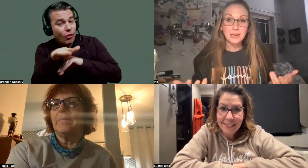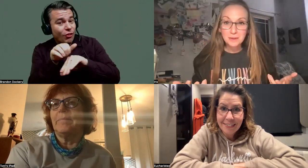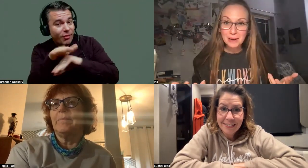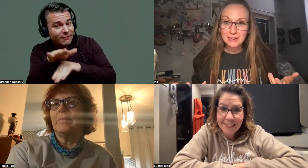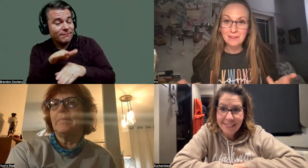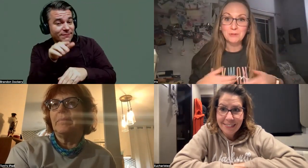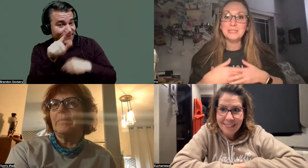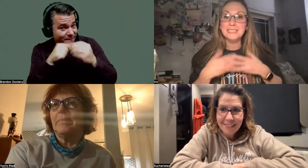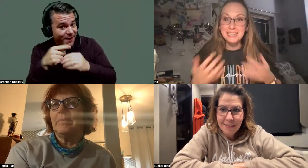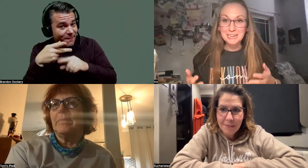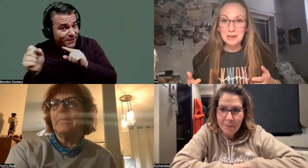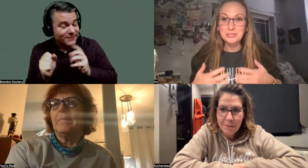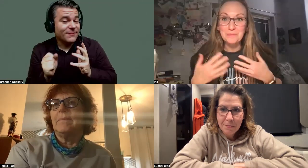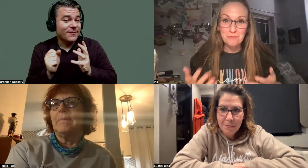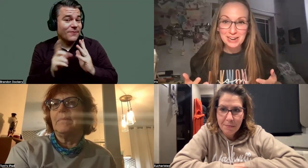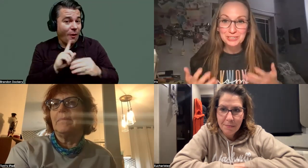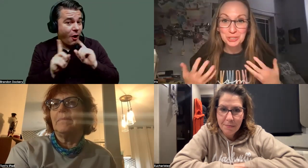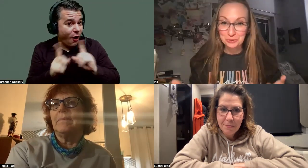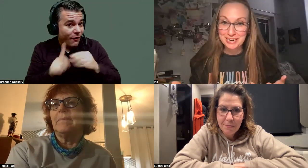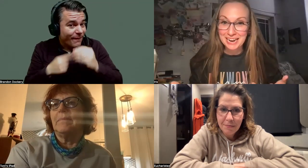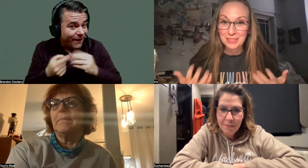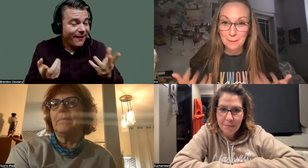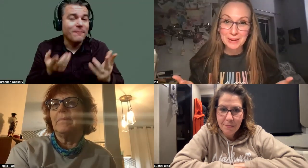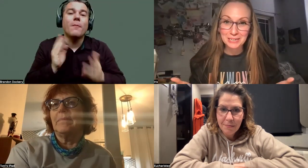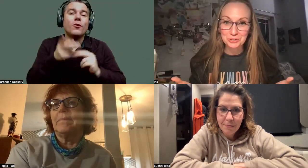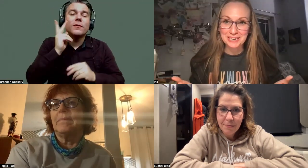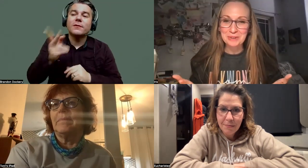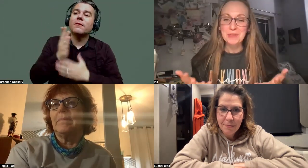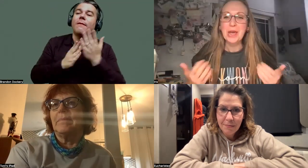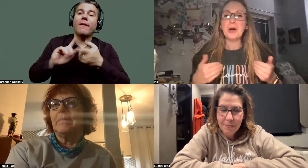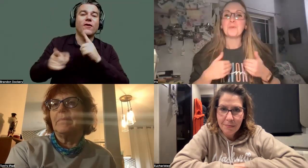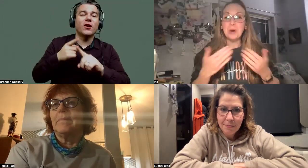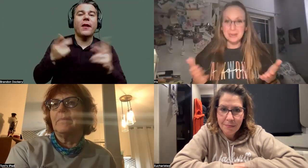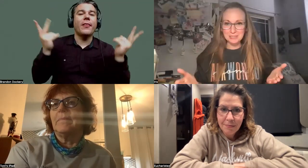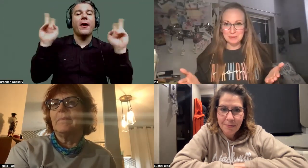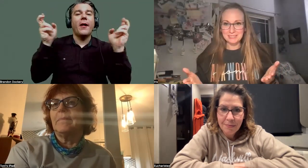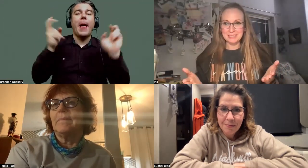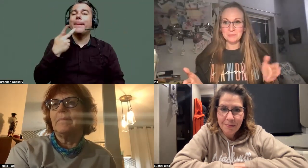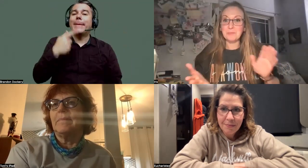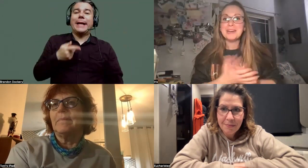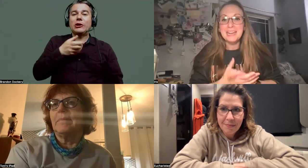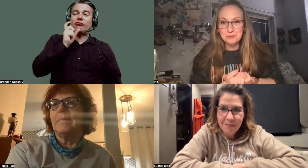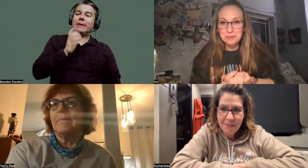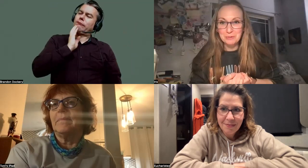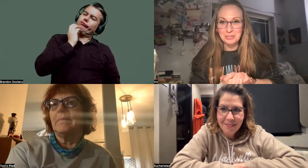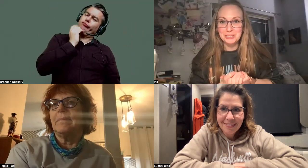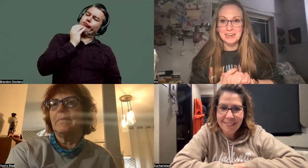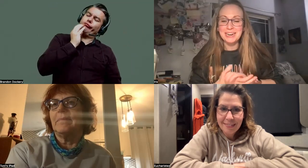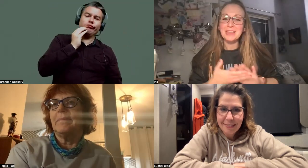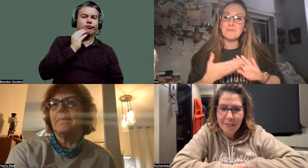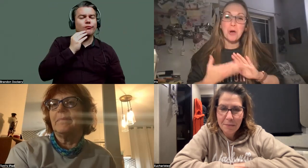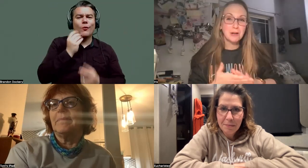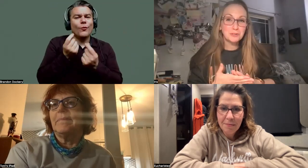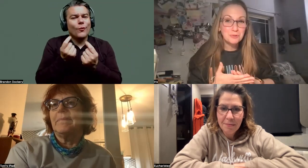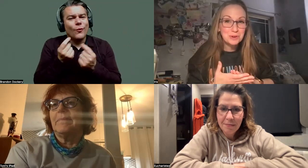talking about it? Have you seen some friends drinking the pink drink? What is plexus? Well, we're going to answer that question